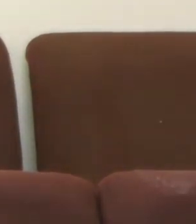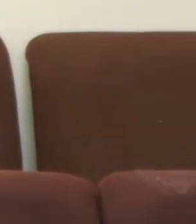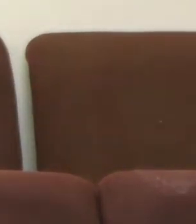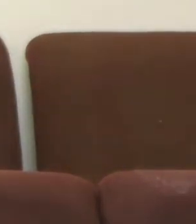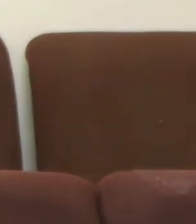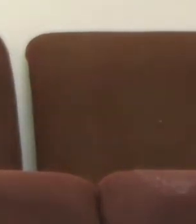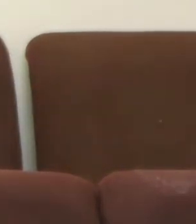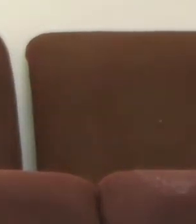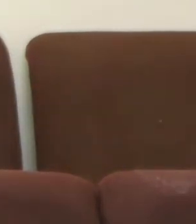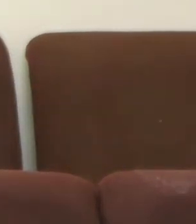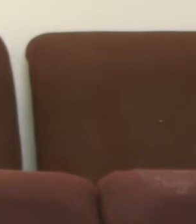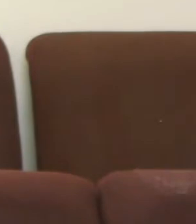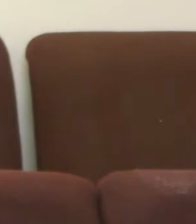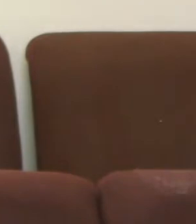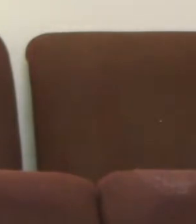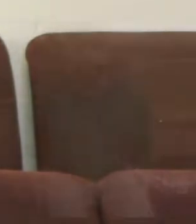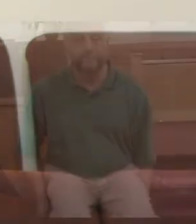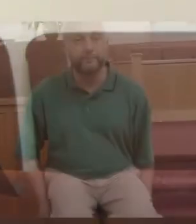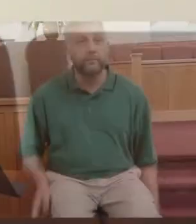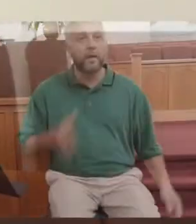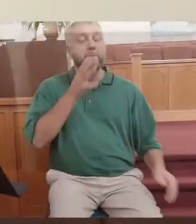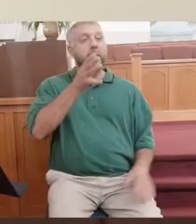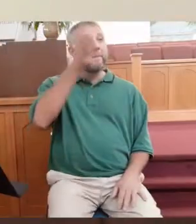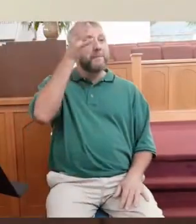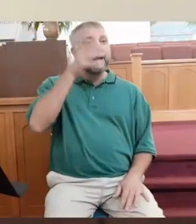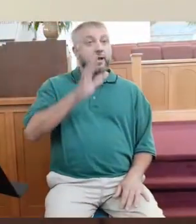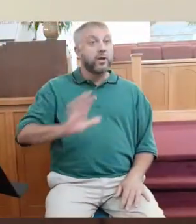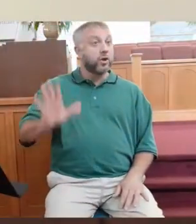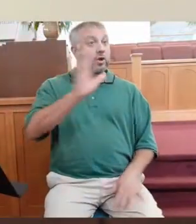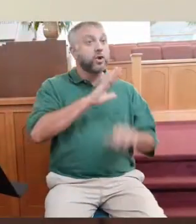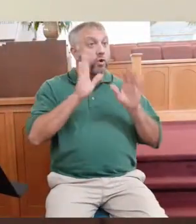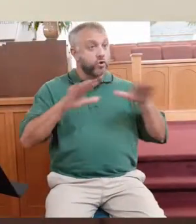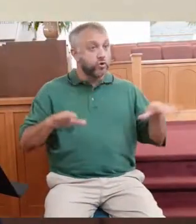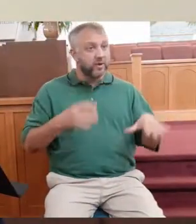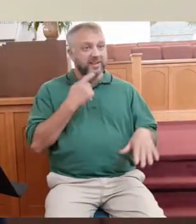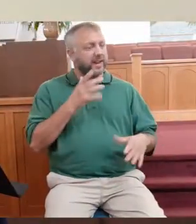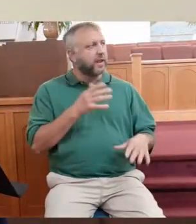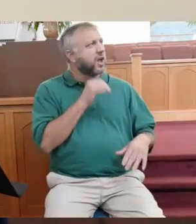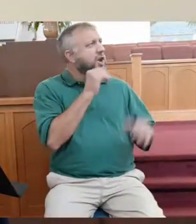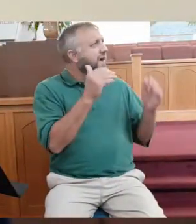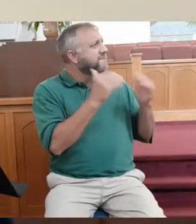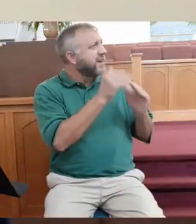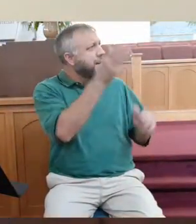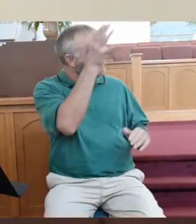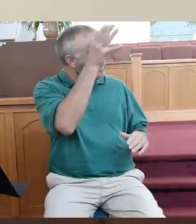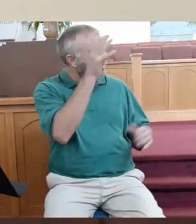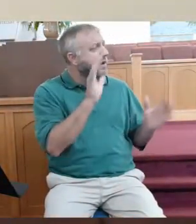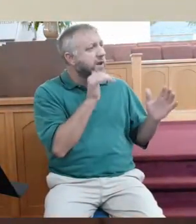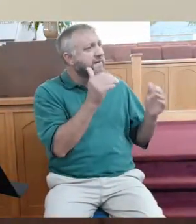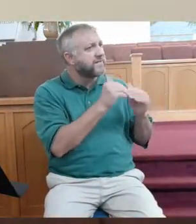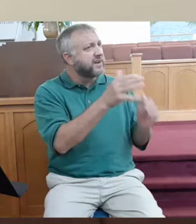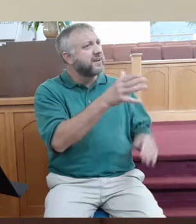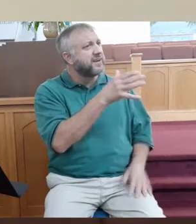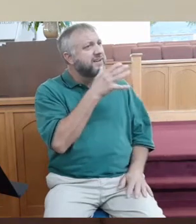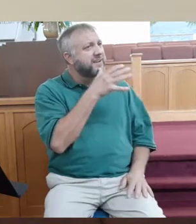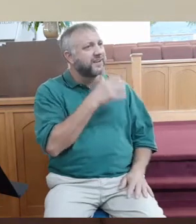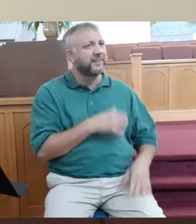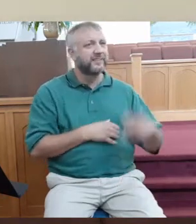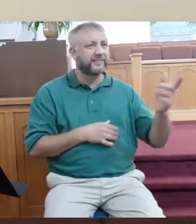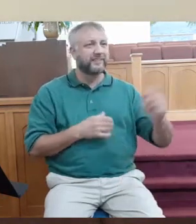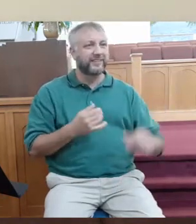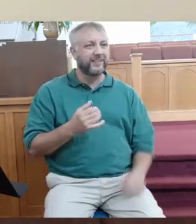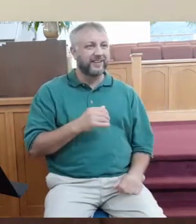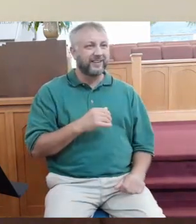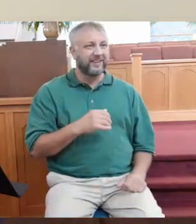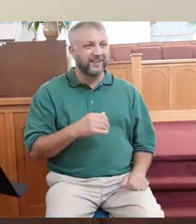Moms and dads, how many times have you heard your kids say, this is not fair? How many times, especially if you've got multiple